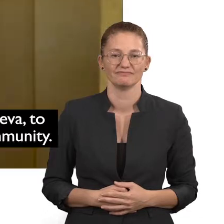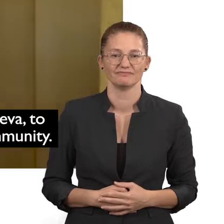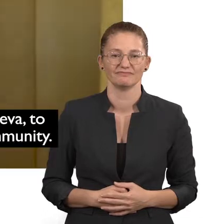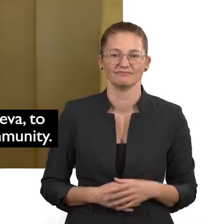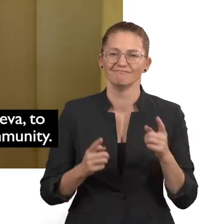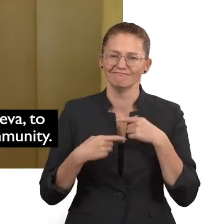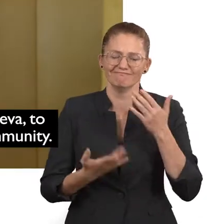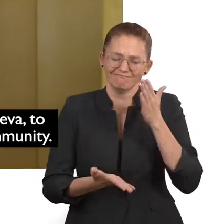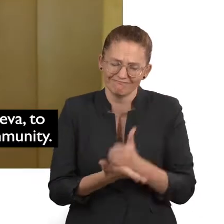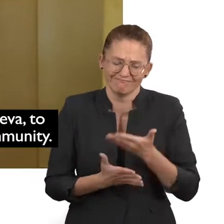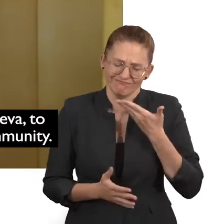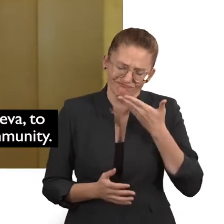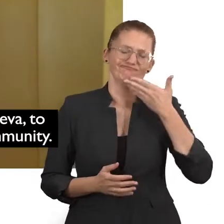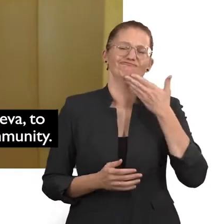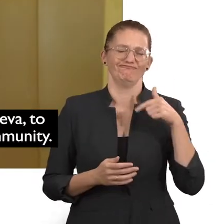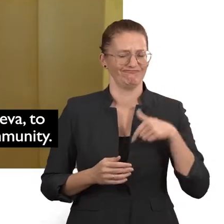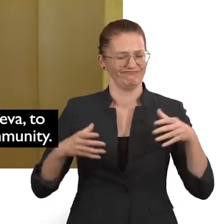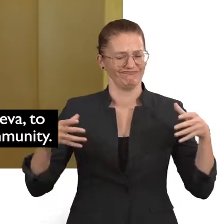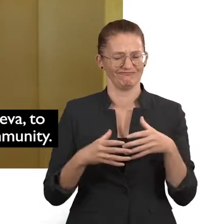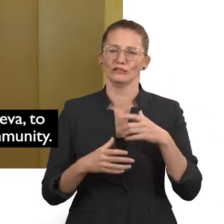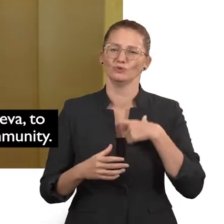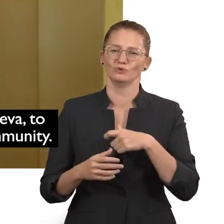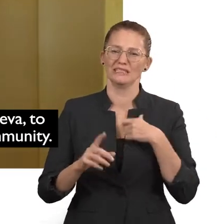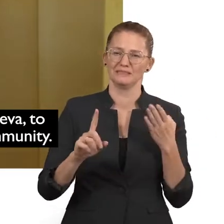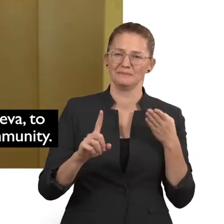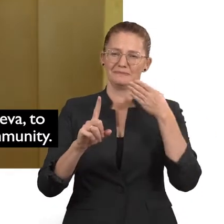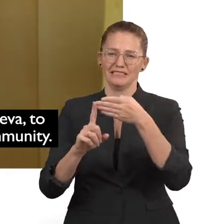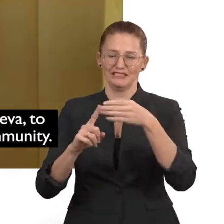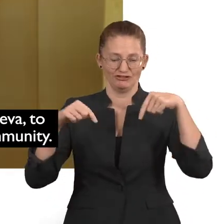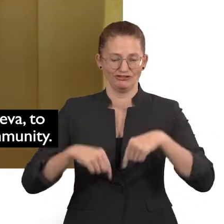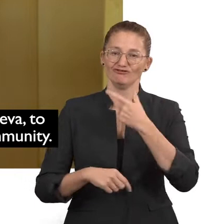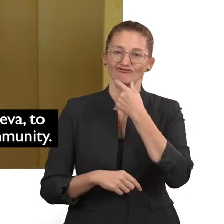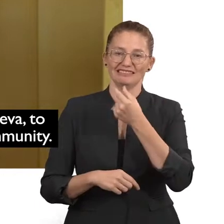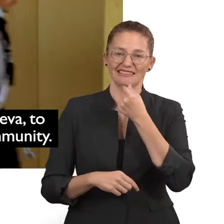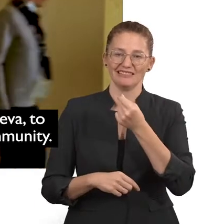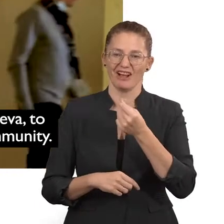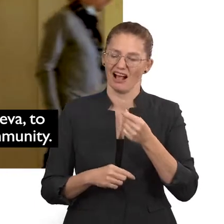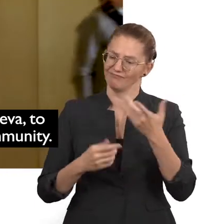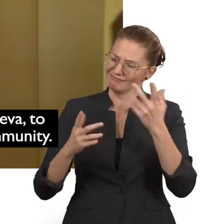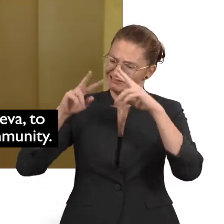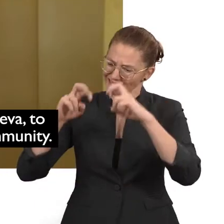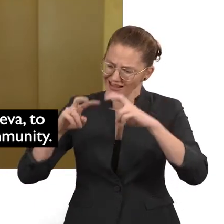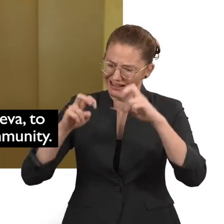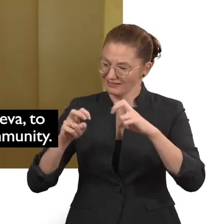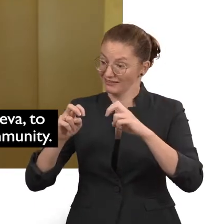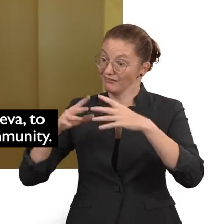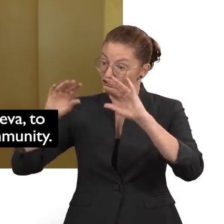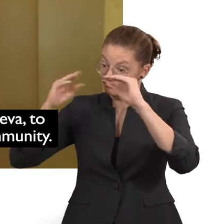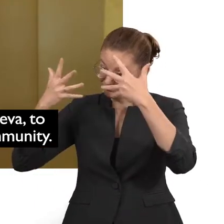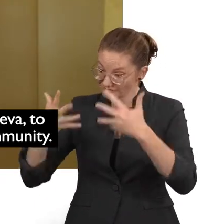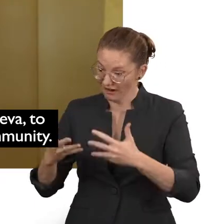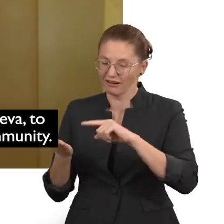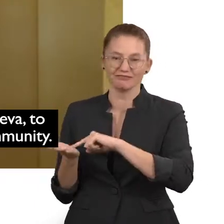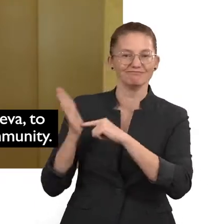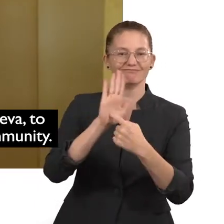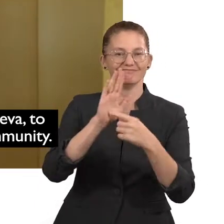We are really proud as the Swiss machine gear engineer to bring the results of this study to the